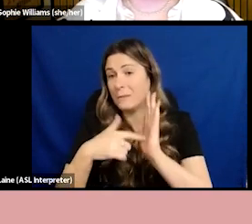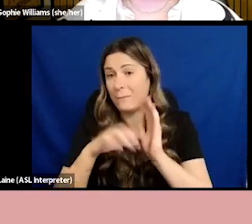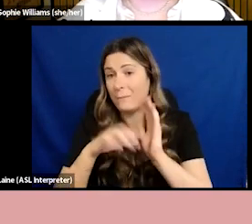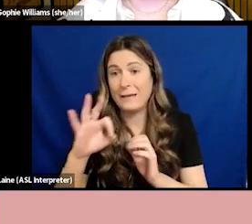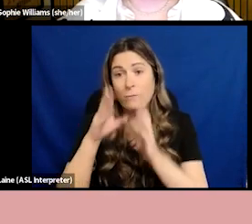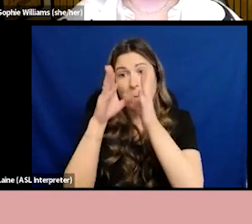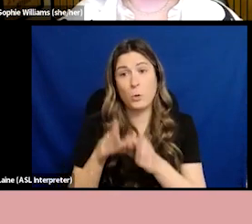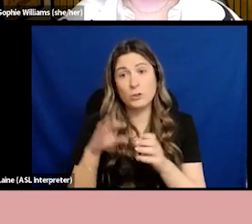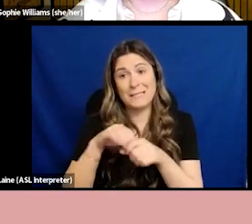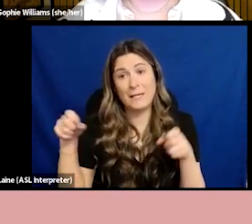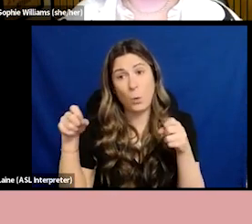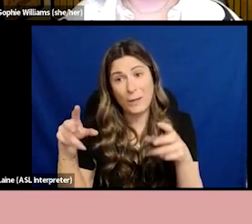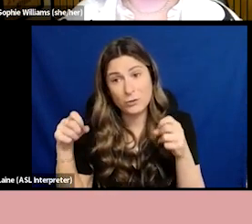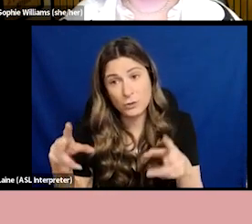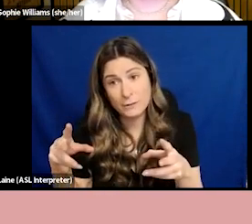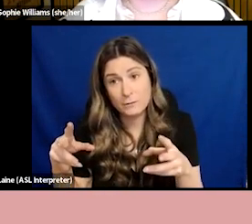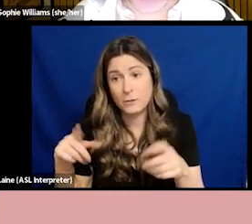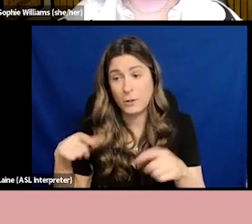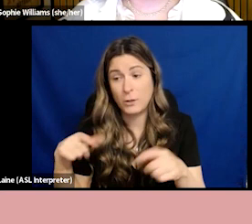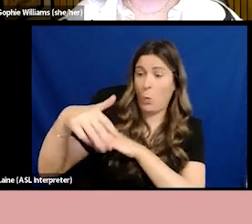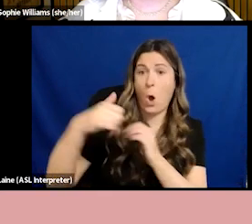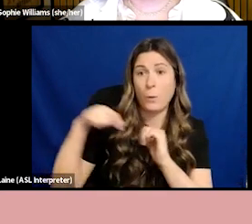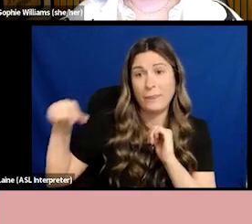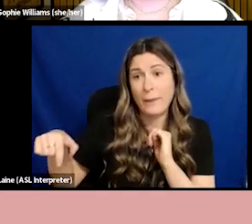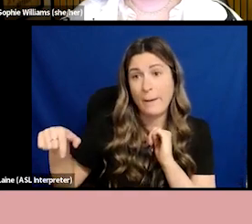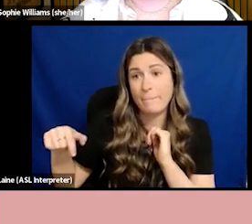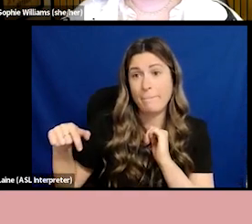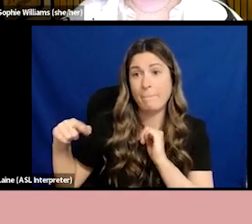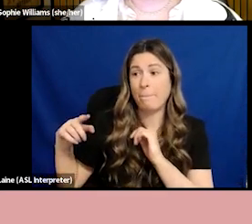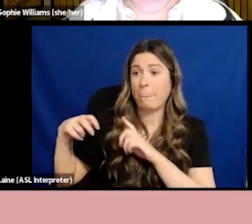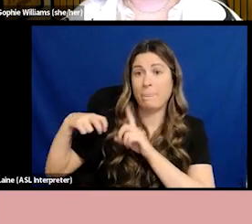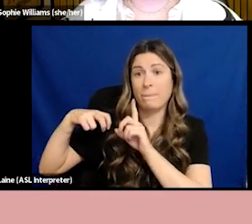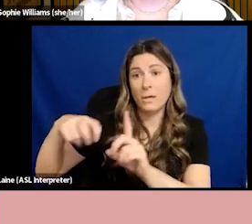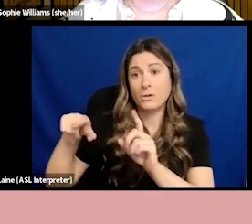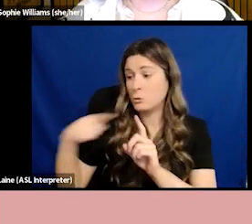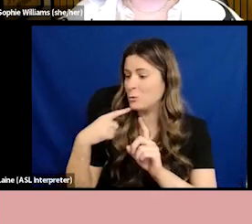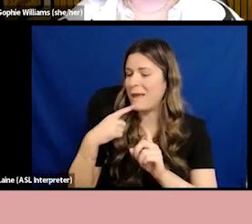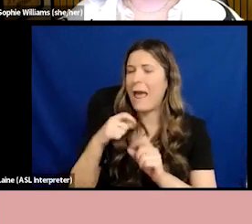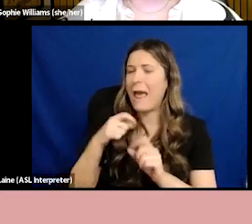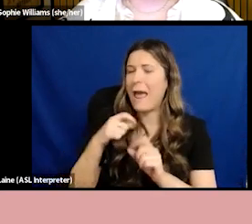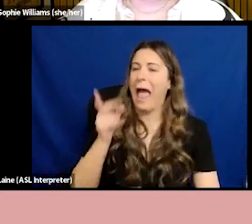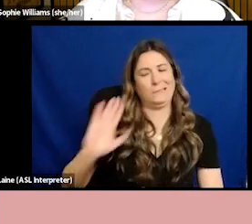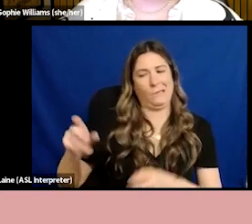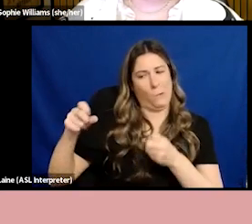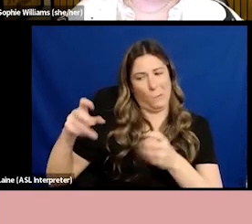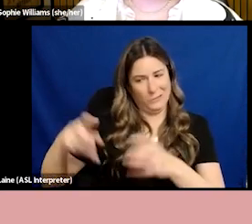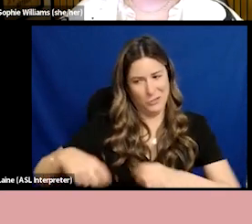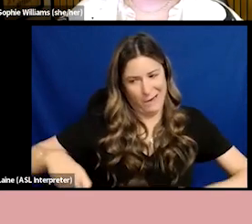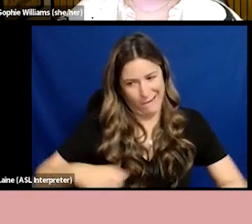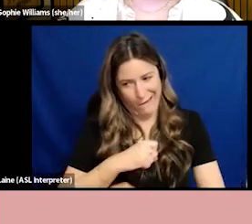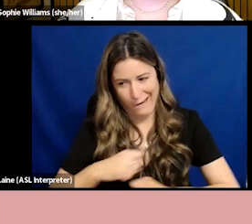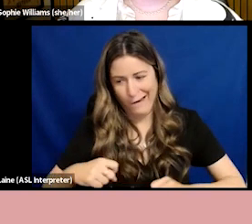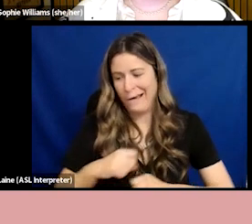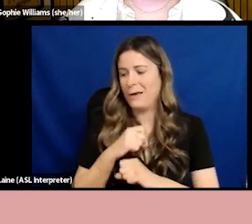and insisting on treating them exactly the same, telling them to climb the stairs alongside us. We don't best ally with